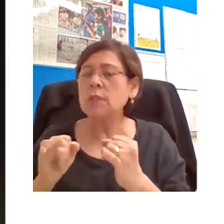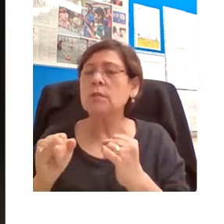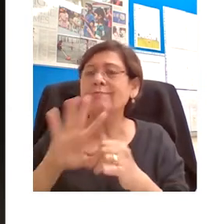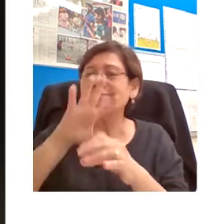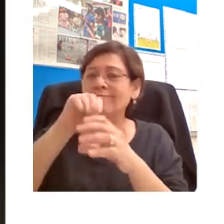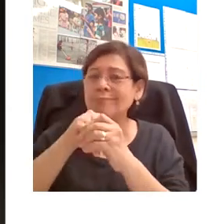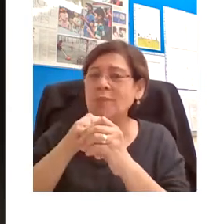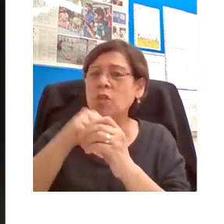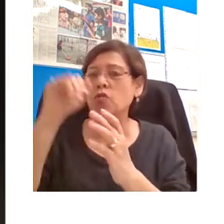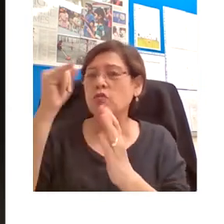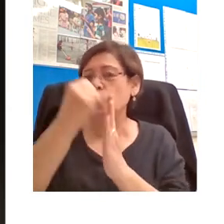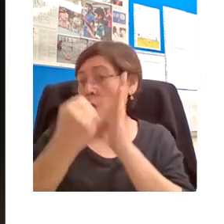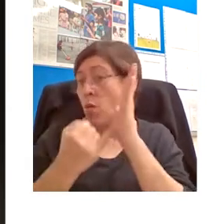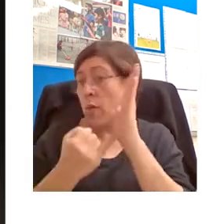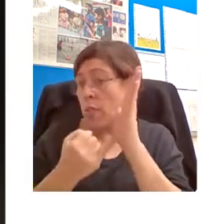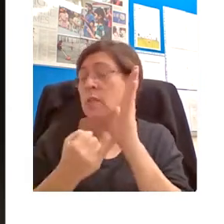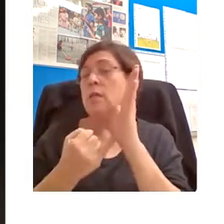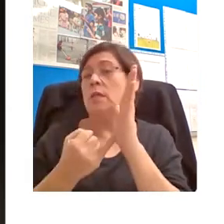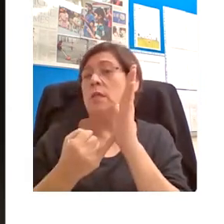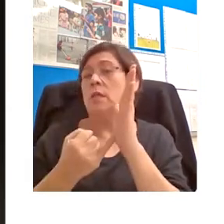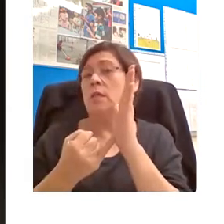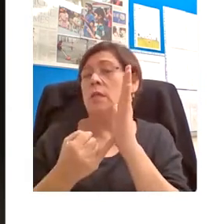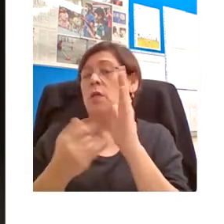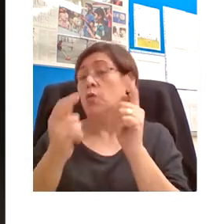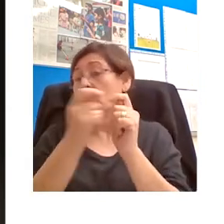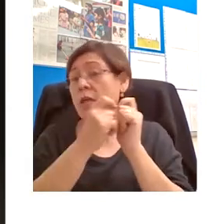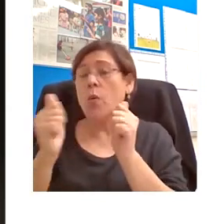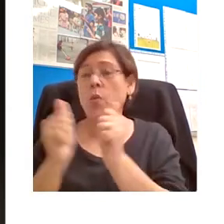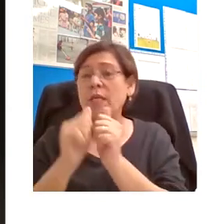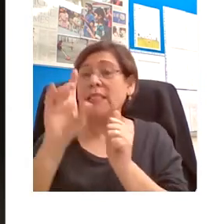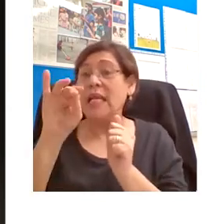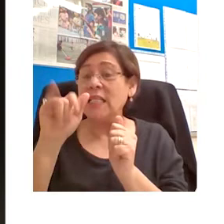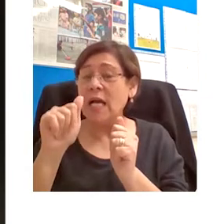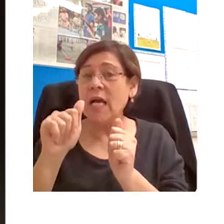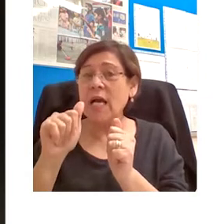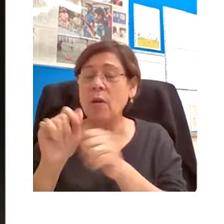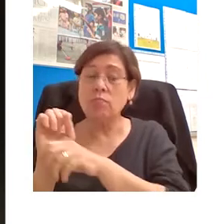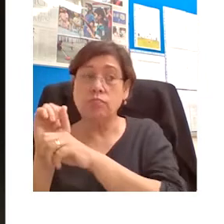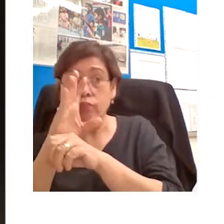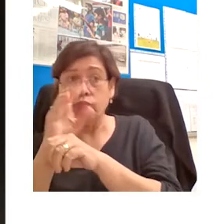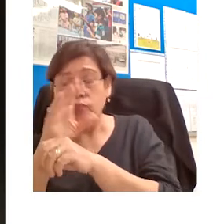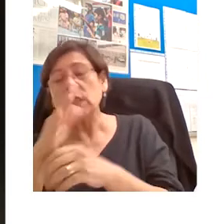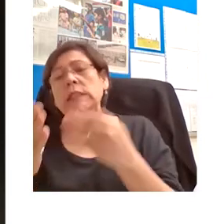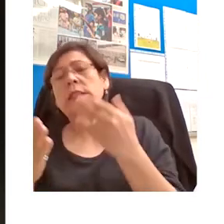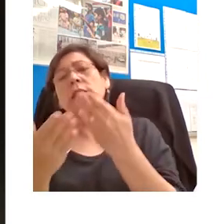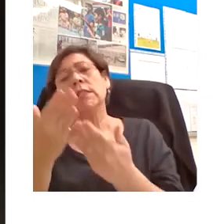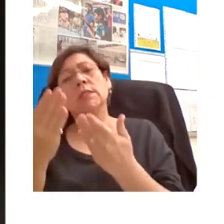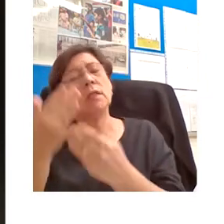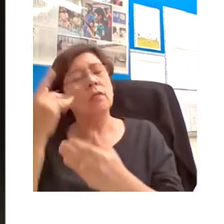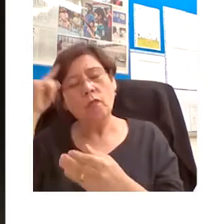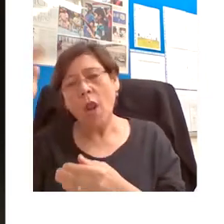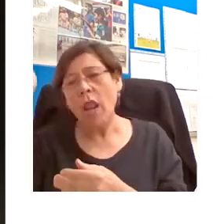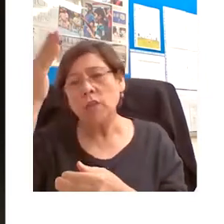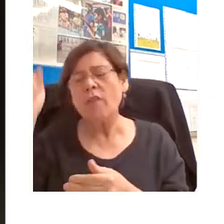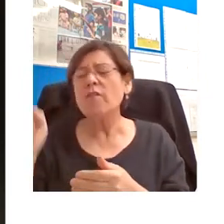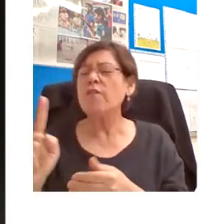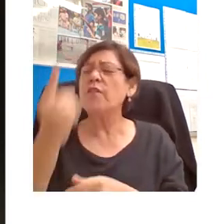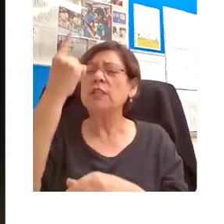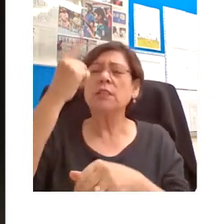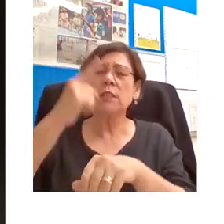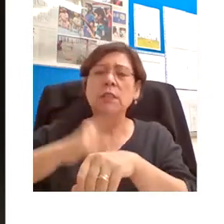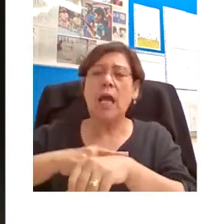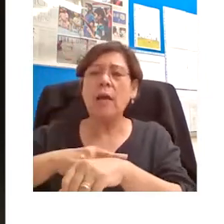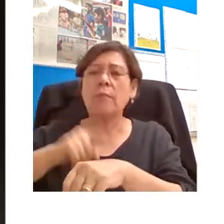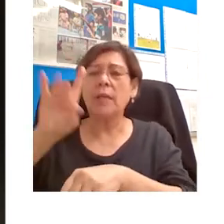combined with the data projector, they make it extremely easy to introduce visual material into the lecture theater for the first time in 800